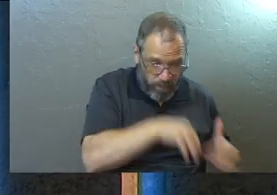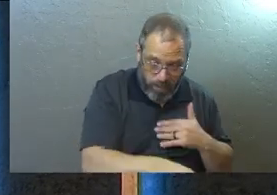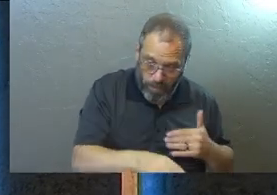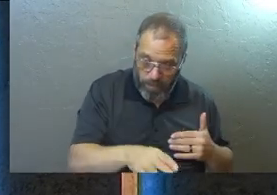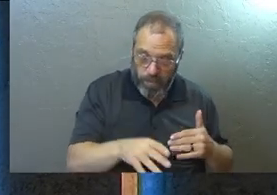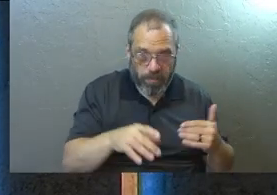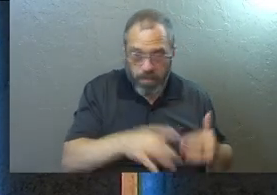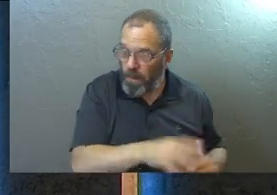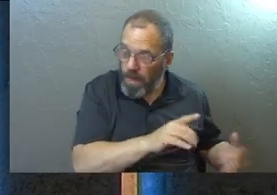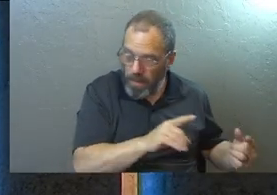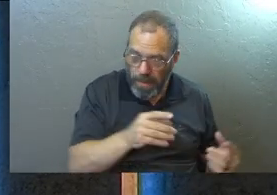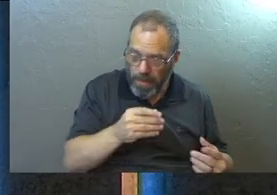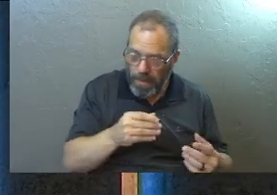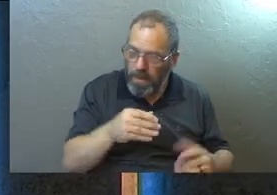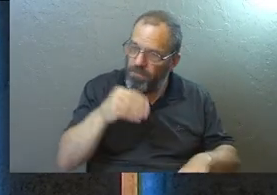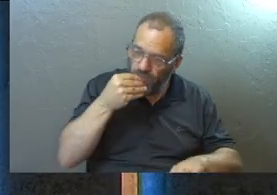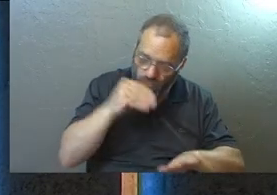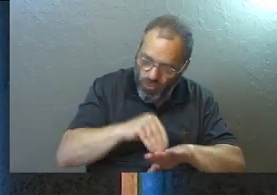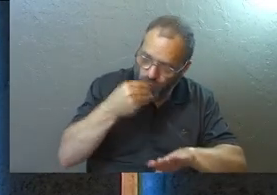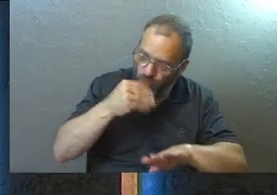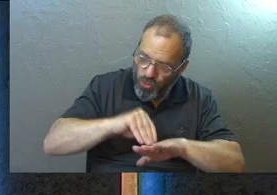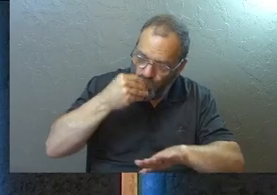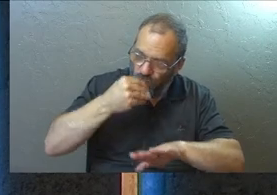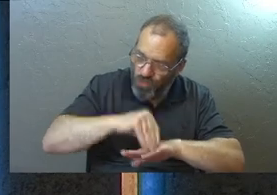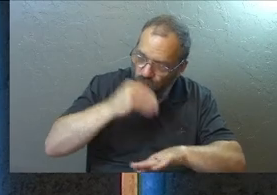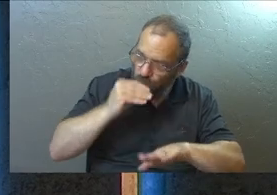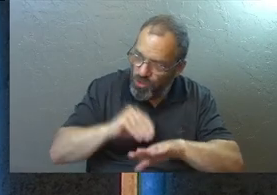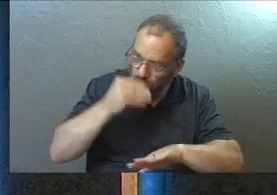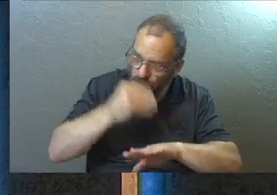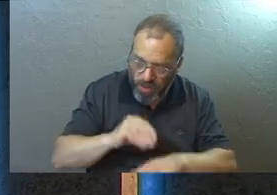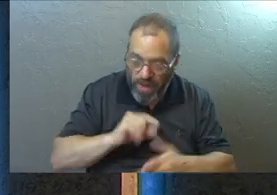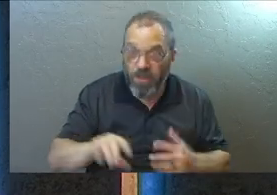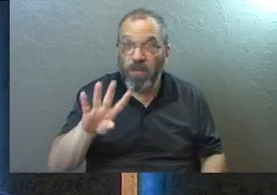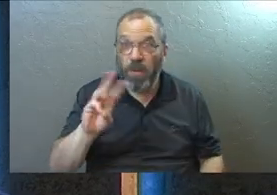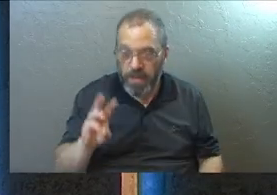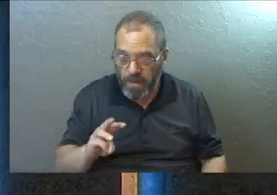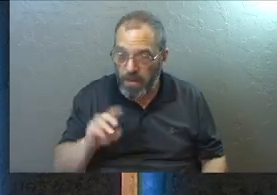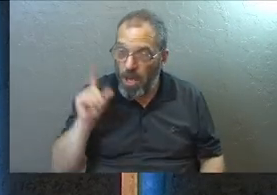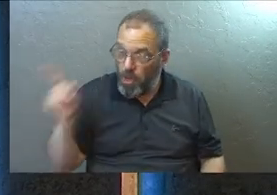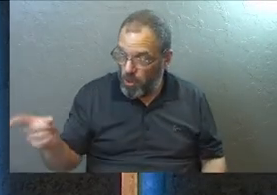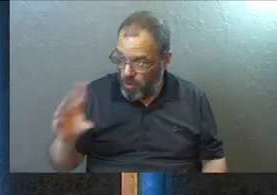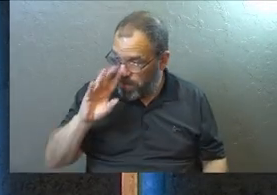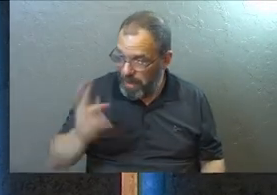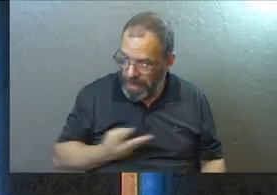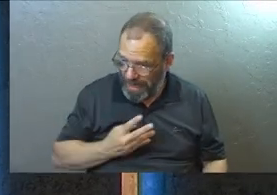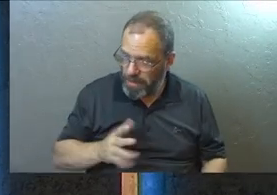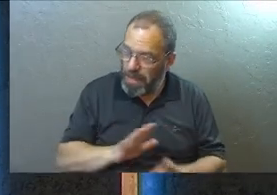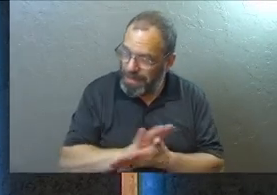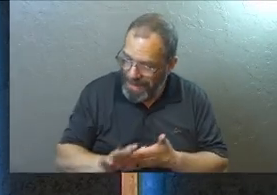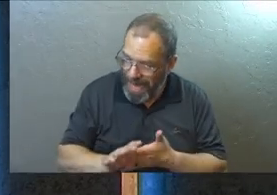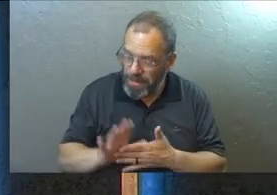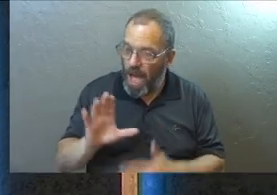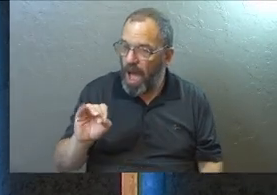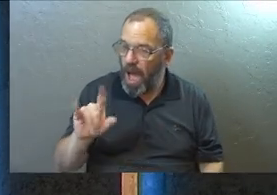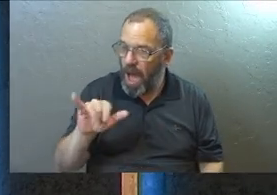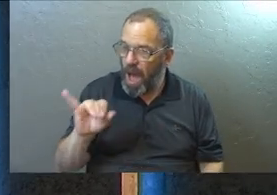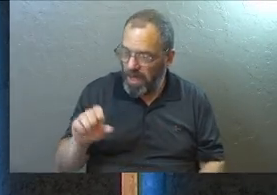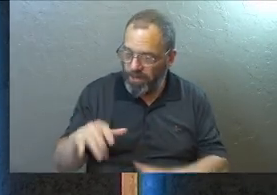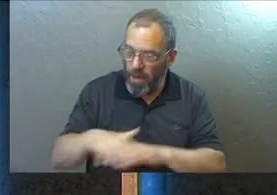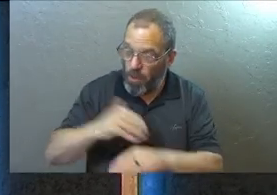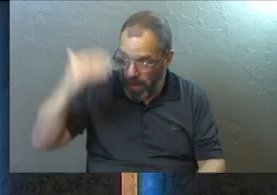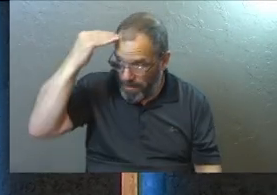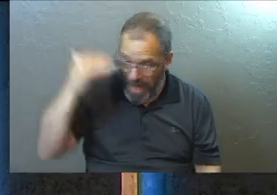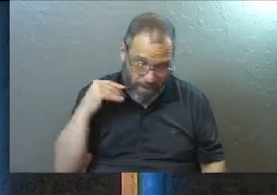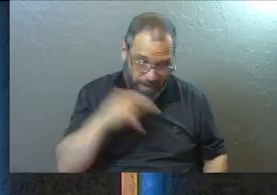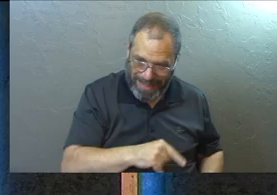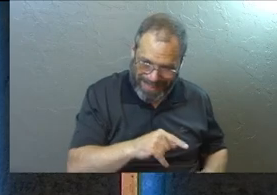that I first came in, she has not stopped kissing my feet. Verse 46. You neglected the courtesy of olive oil to anoint my